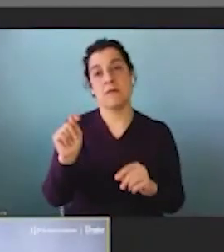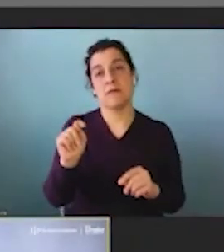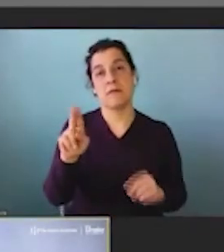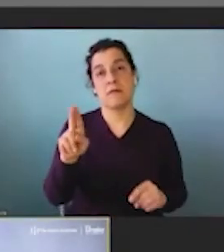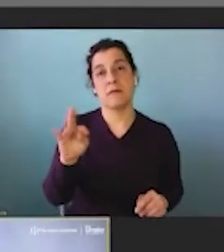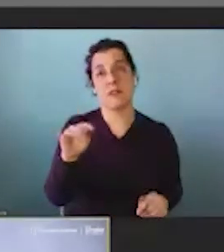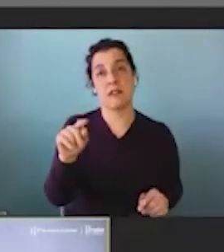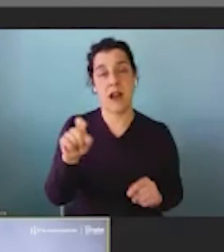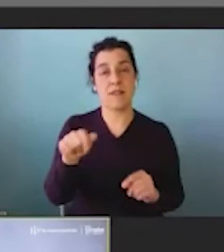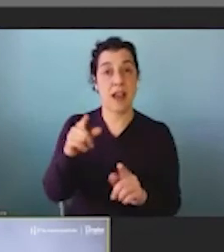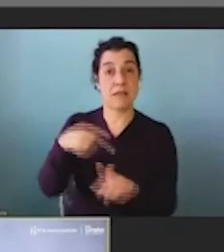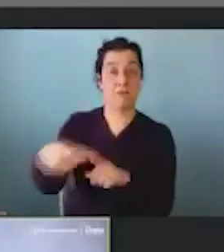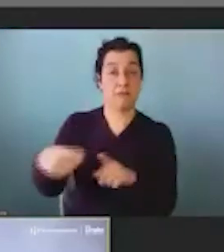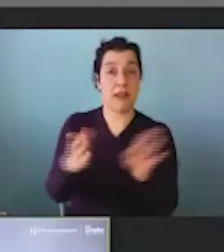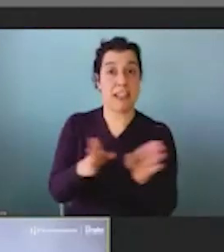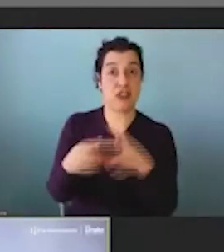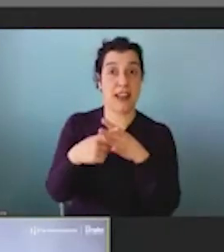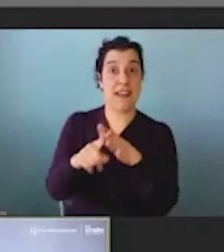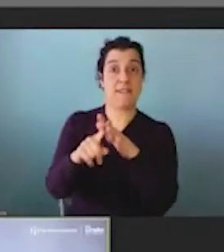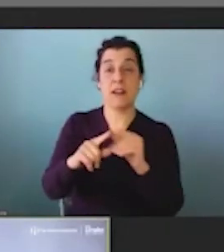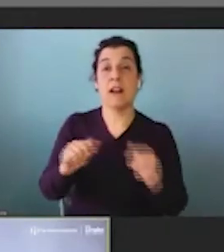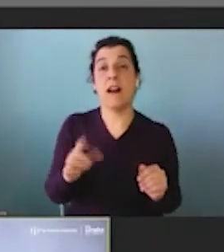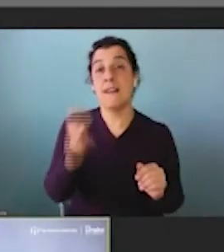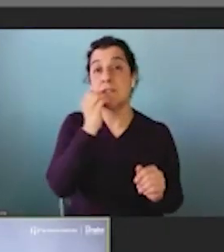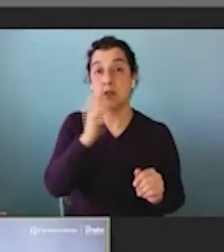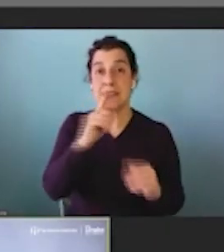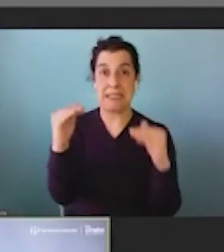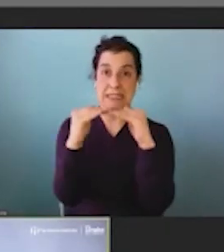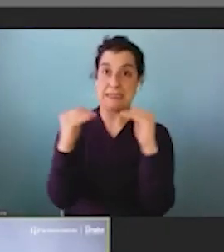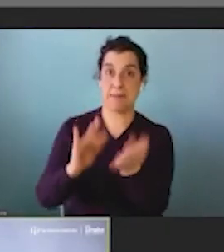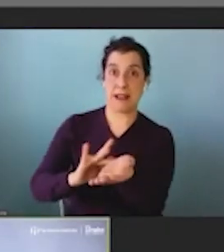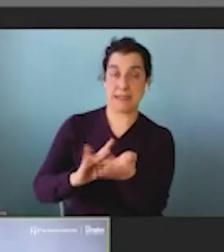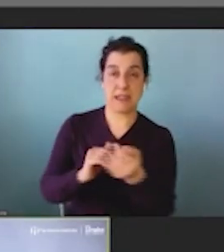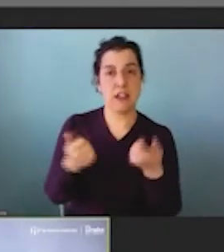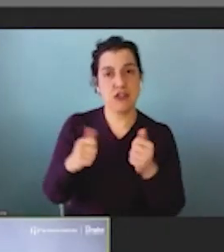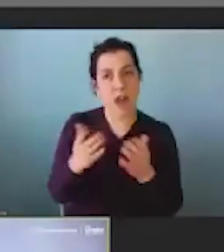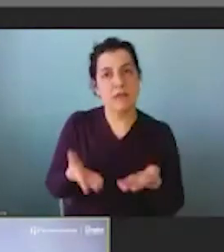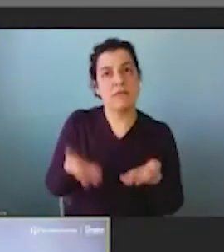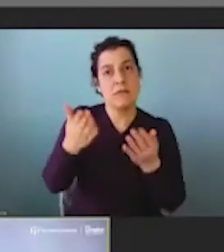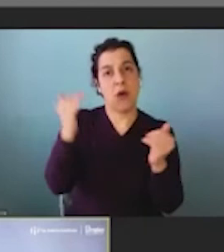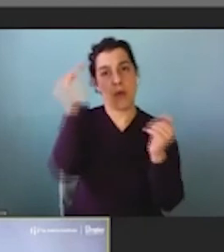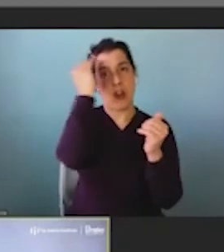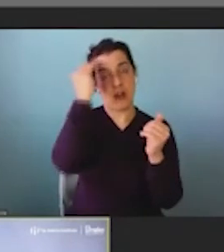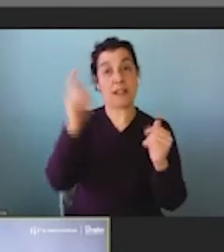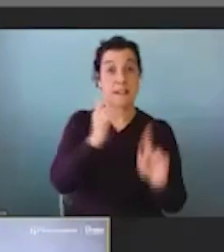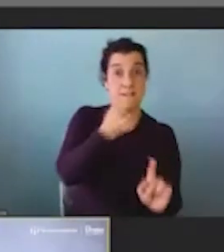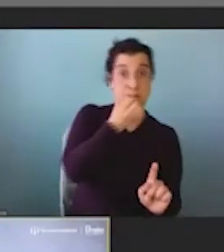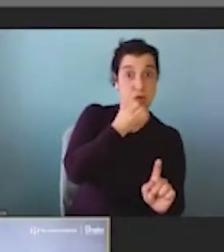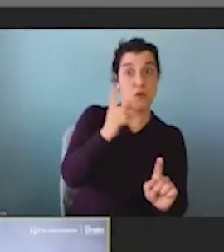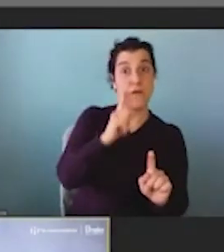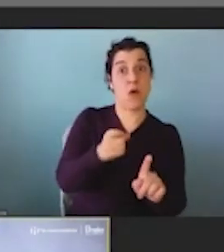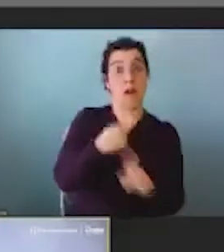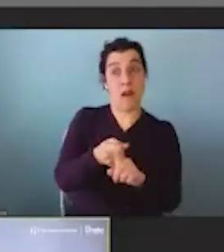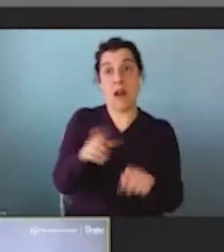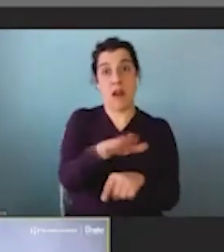Medicine Initiative. And it's trying to raise awareness of the impact of food on national well-being, share the advances in both science